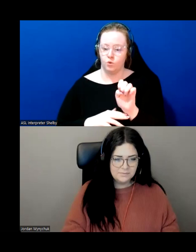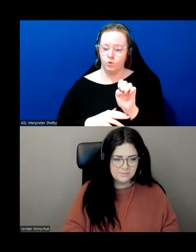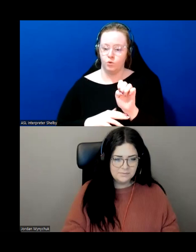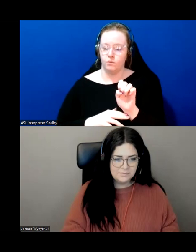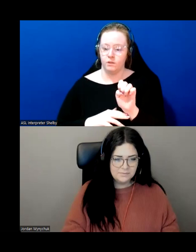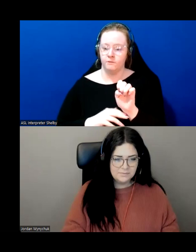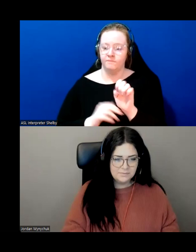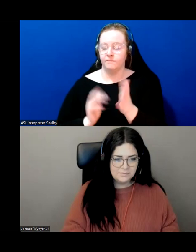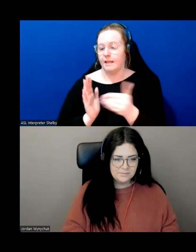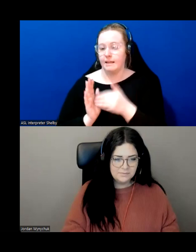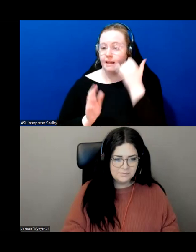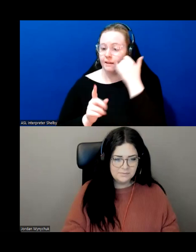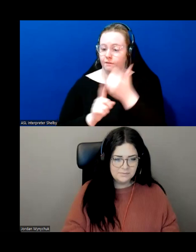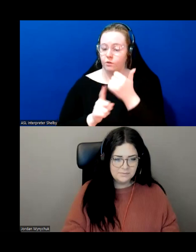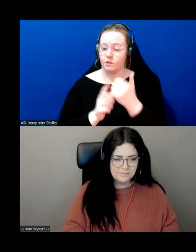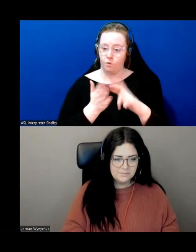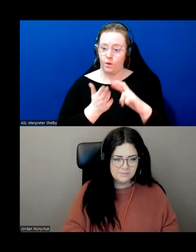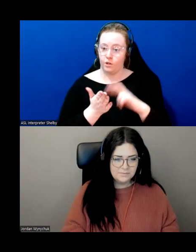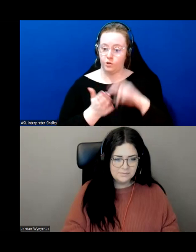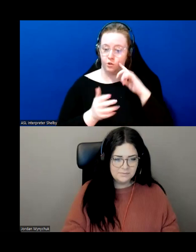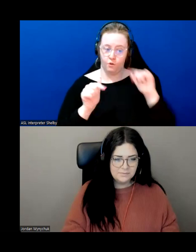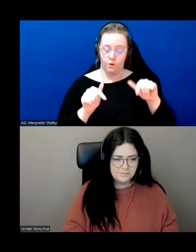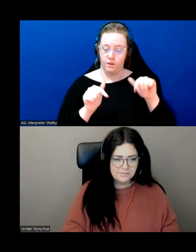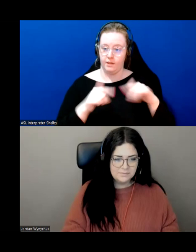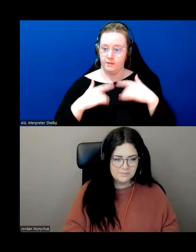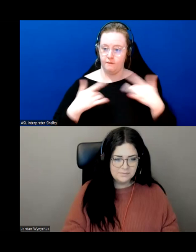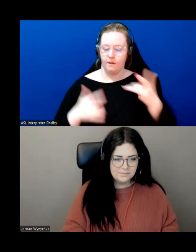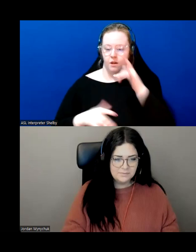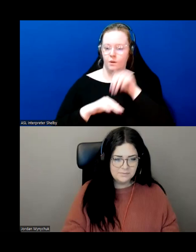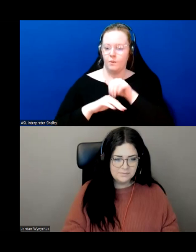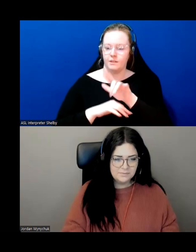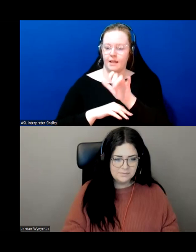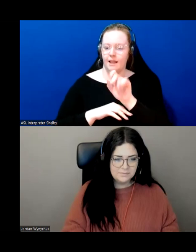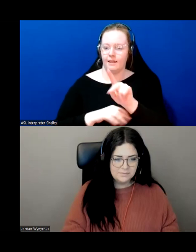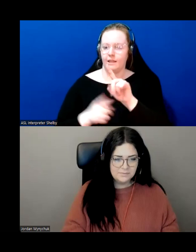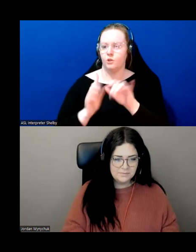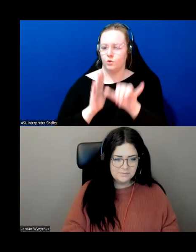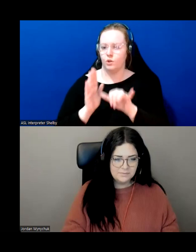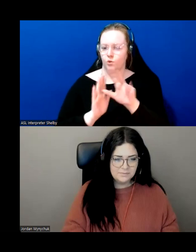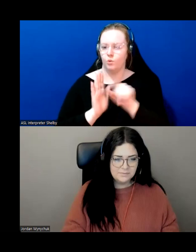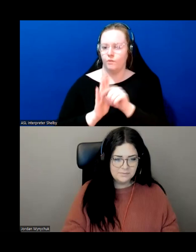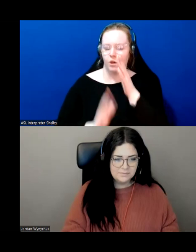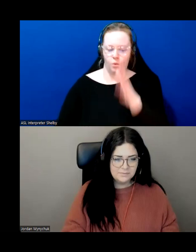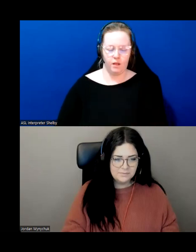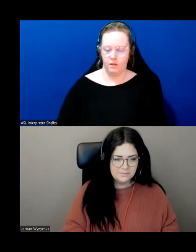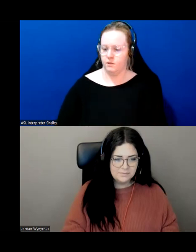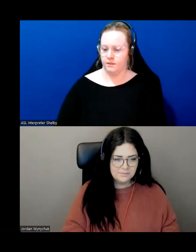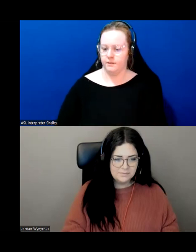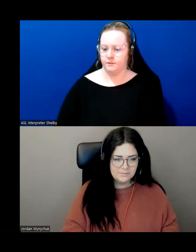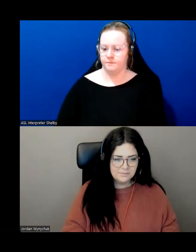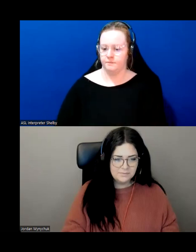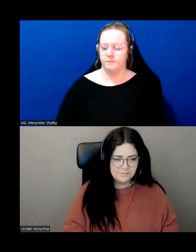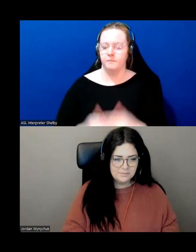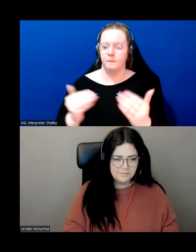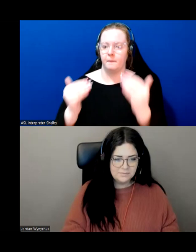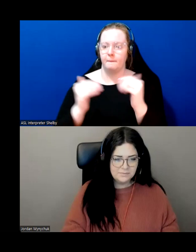uh registered for the call today will receive the link to the youtube video excellent uh how much